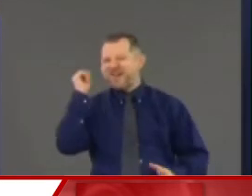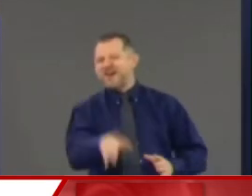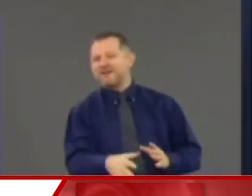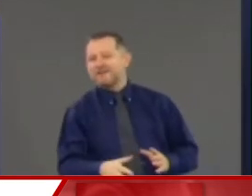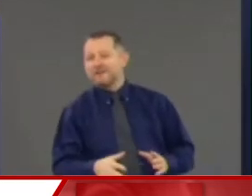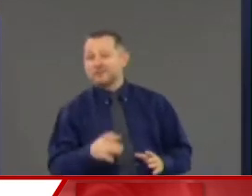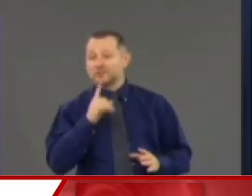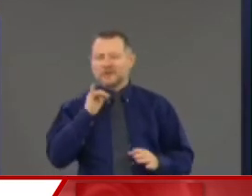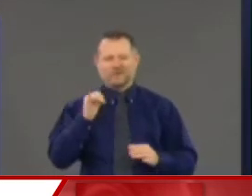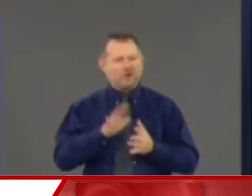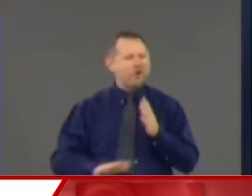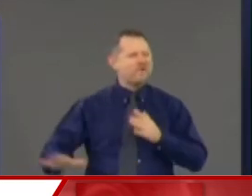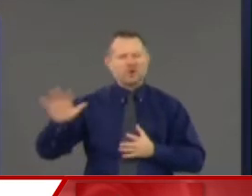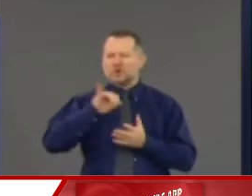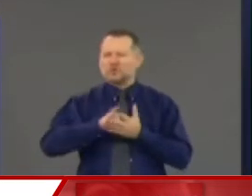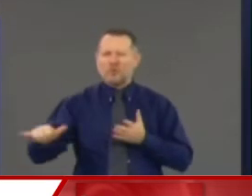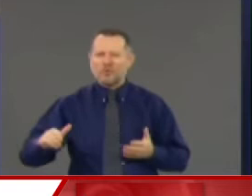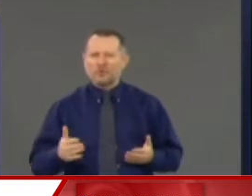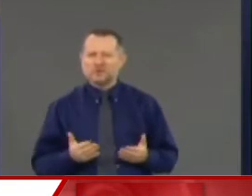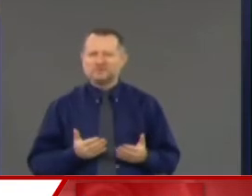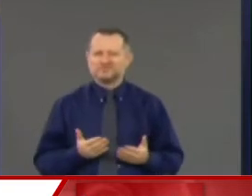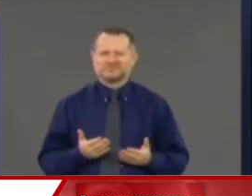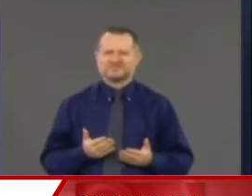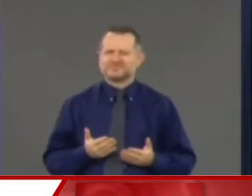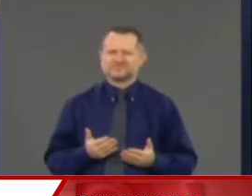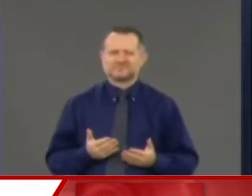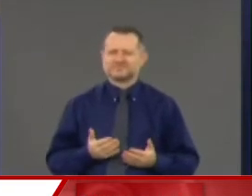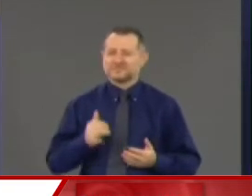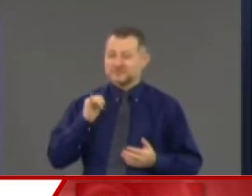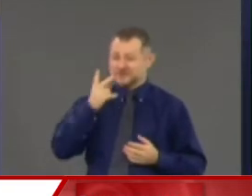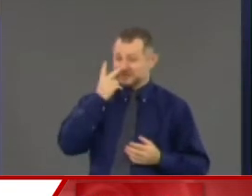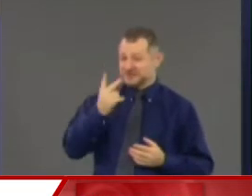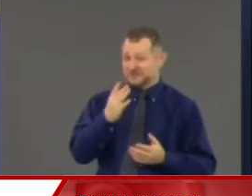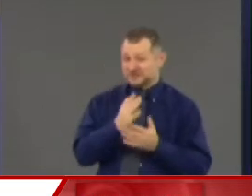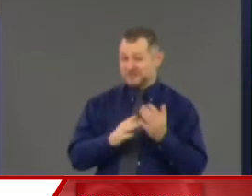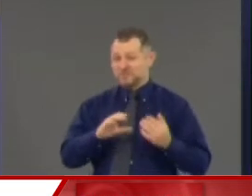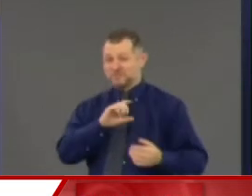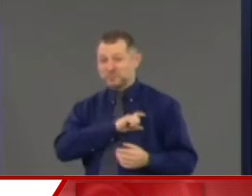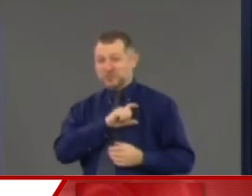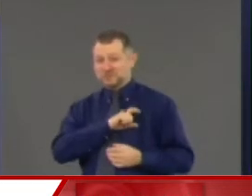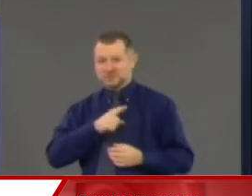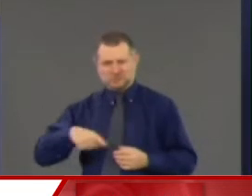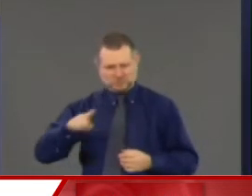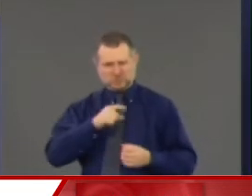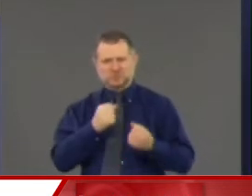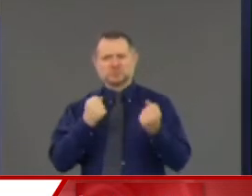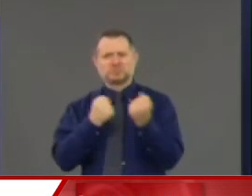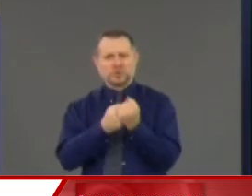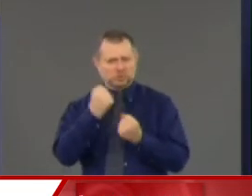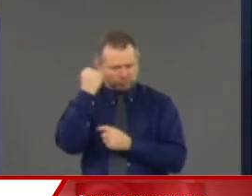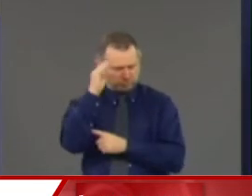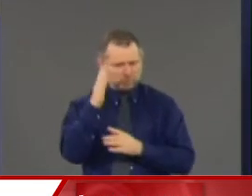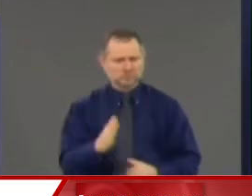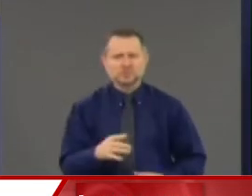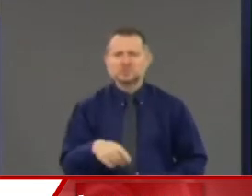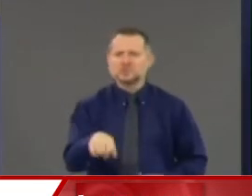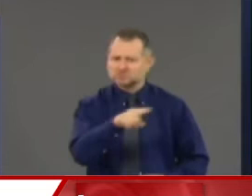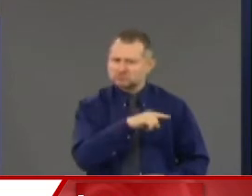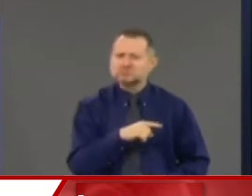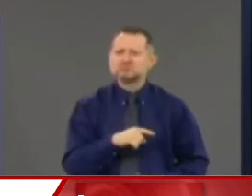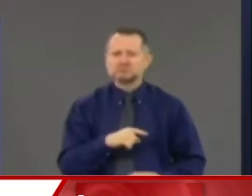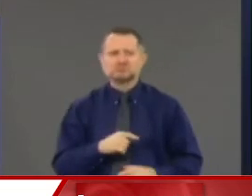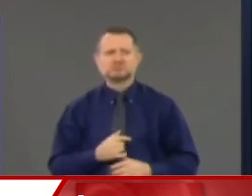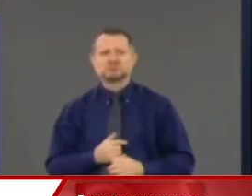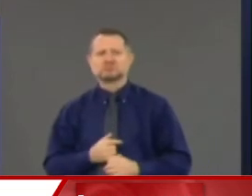police officers taking a knee in unity with the protesters. By the way,